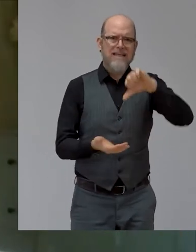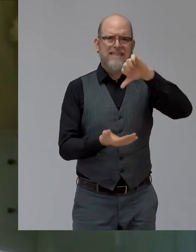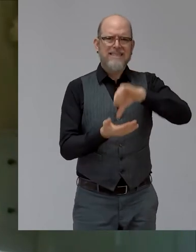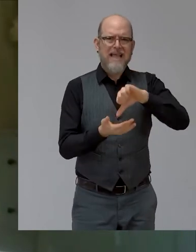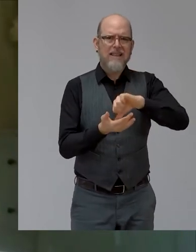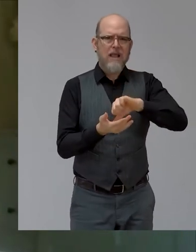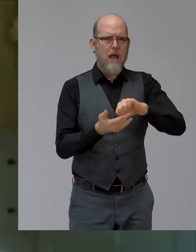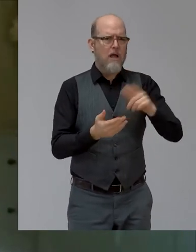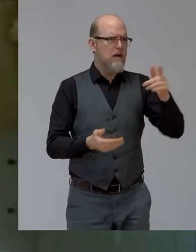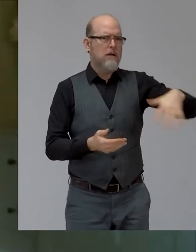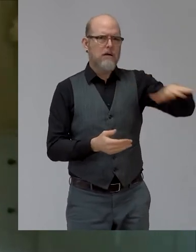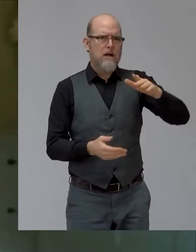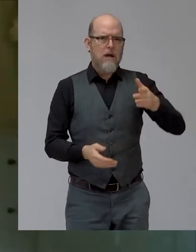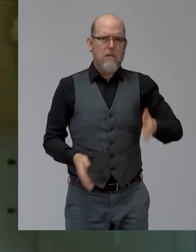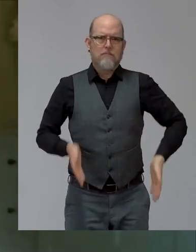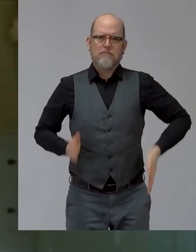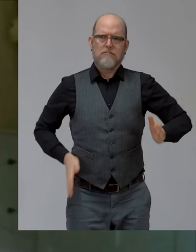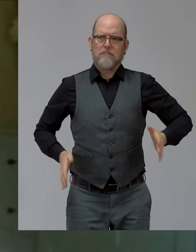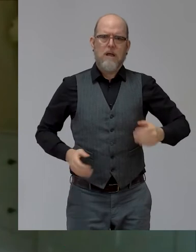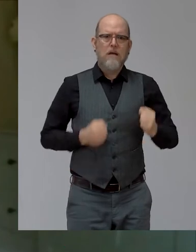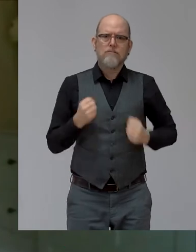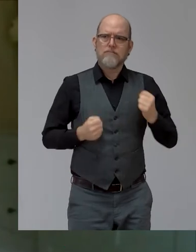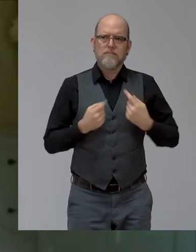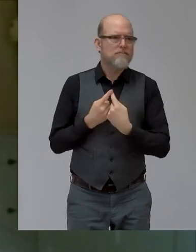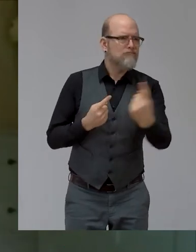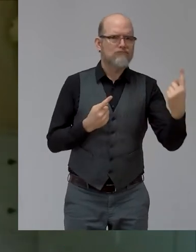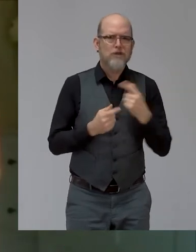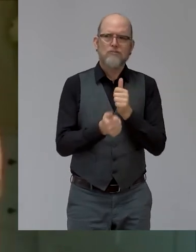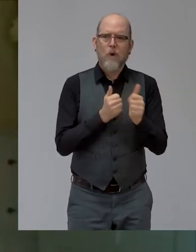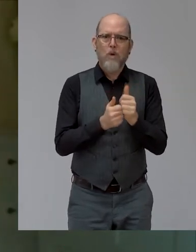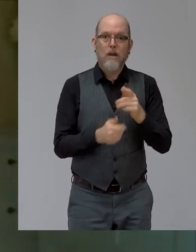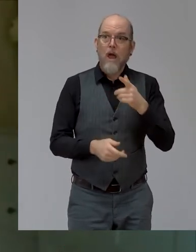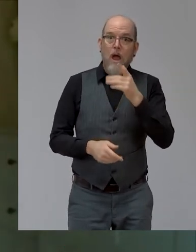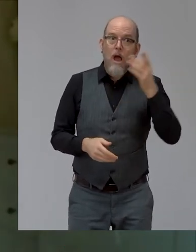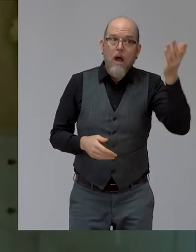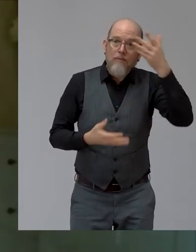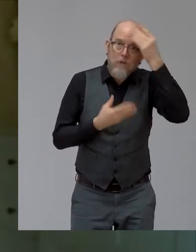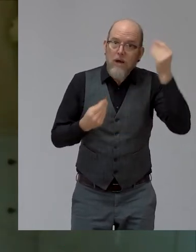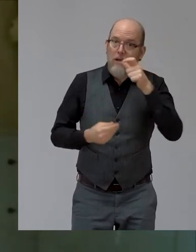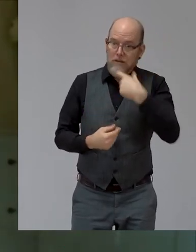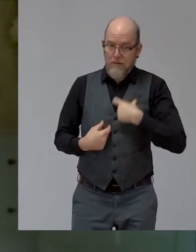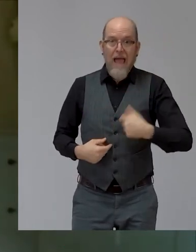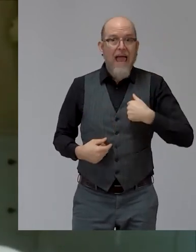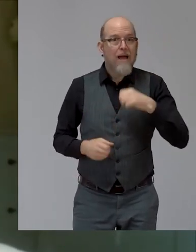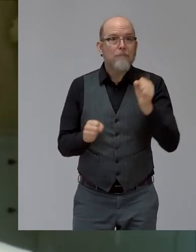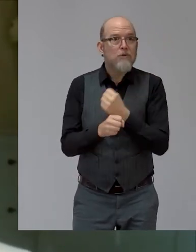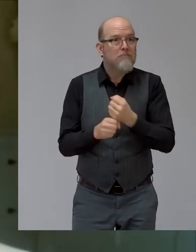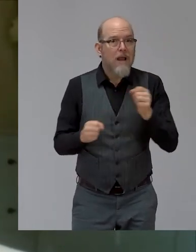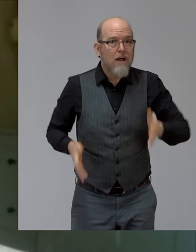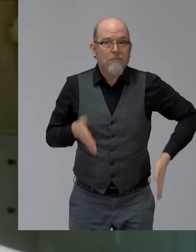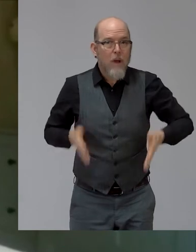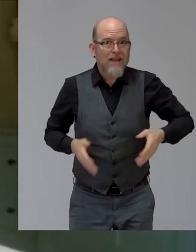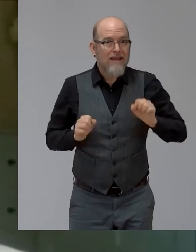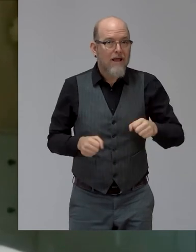And I thought they don't clearly grasp the injury, do they? But we hadn't explained that. We just said I'd had a bad accident.